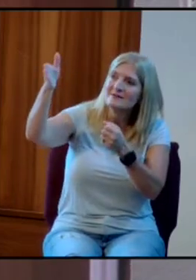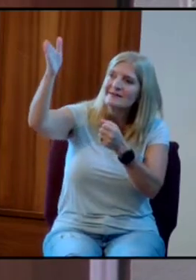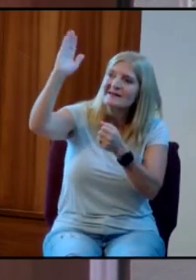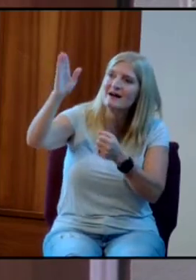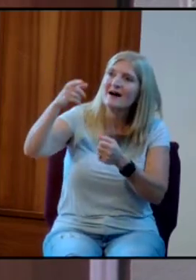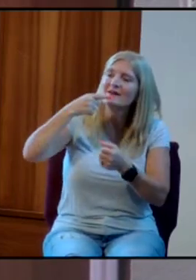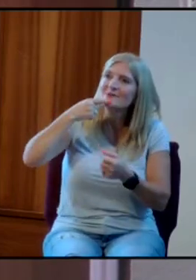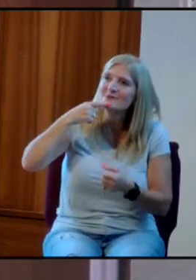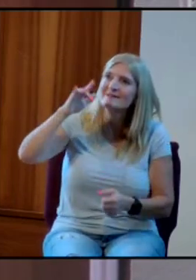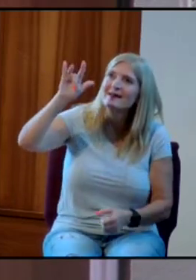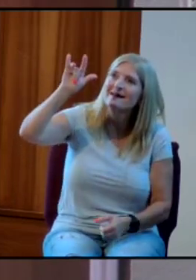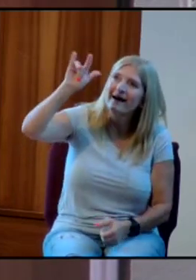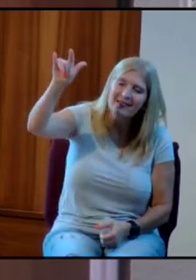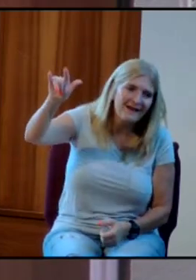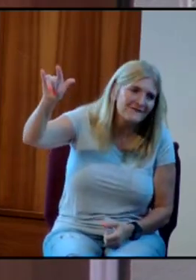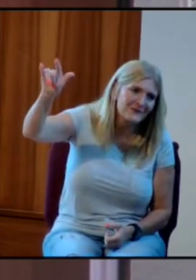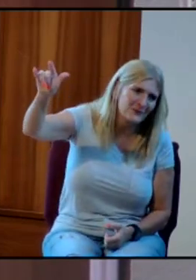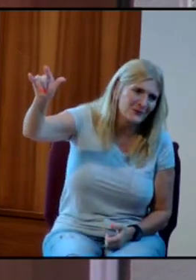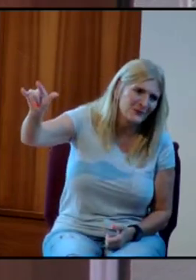said, I love you.